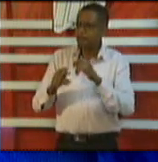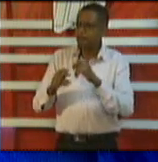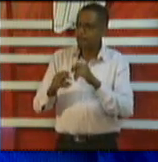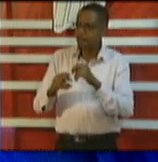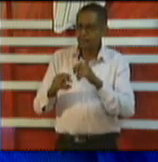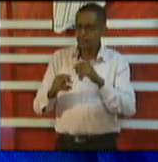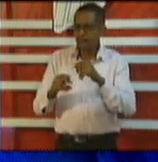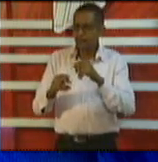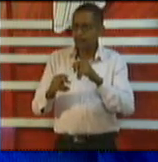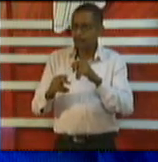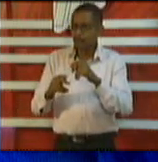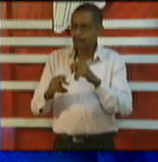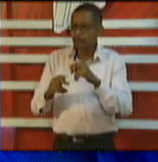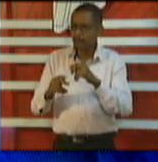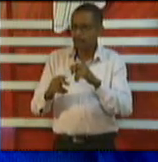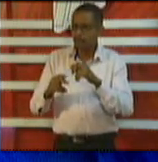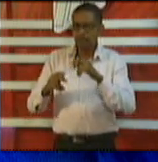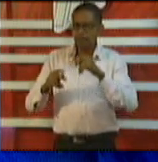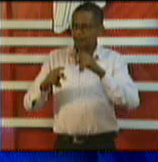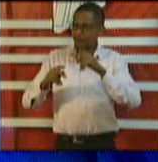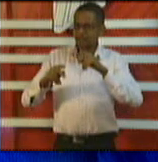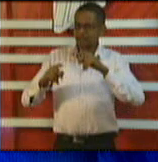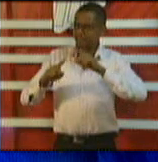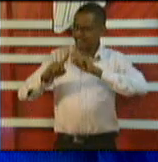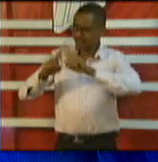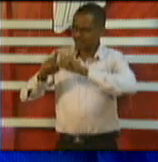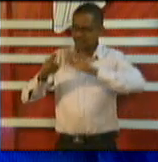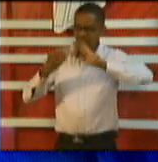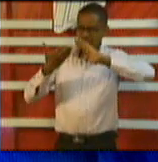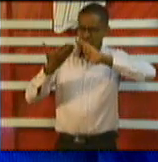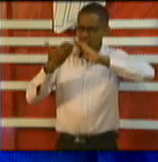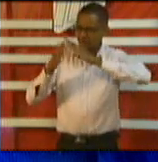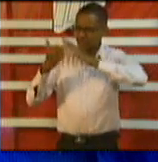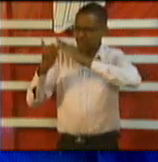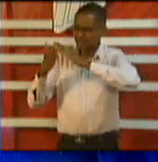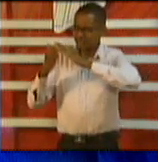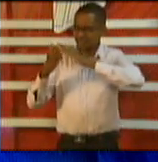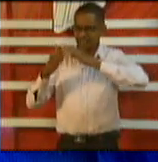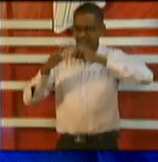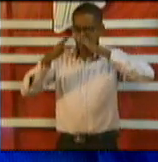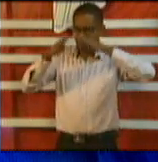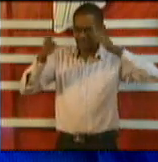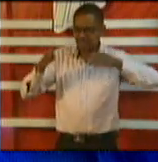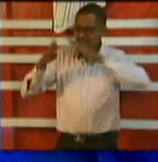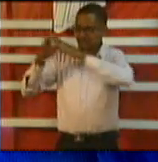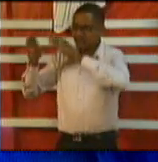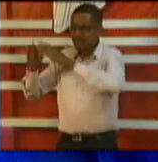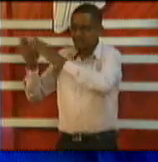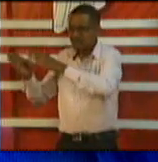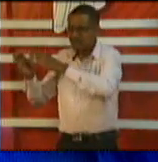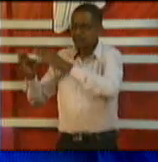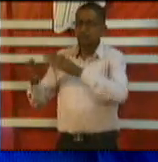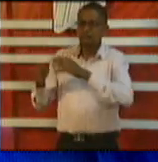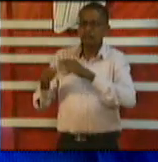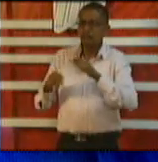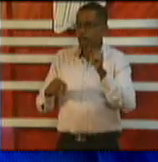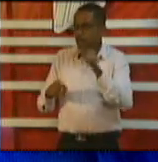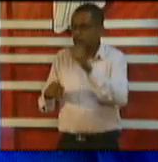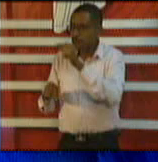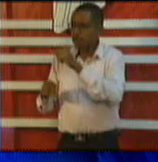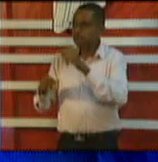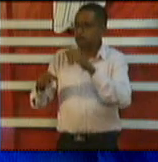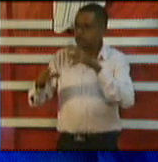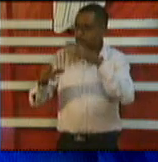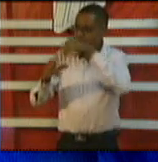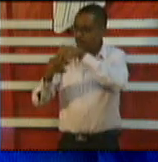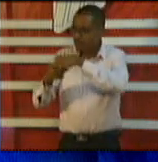and community centers you know they they want to observe the the proper protocols but they are saying that they